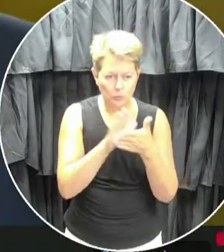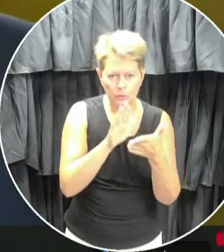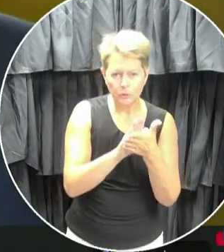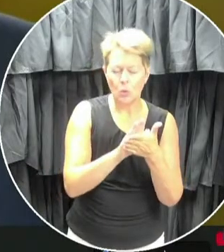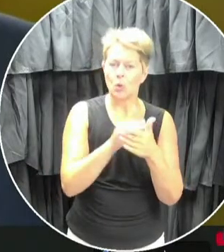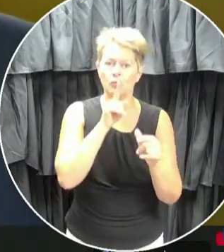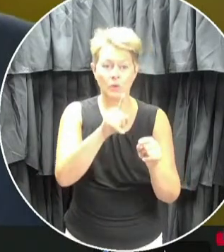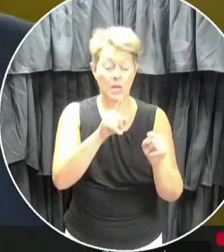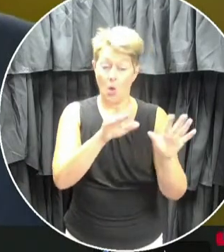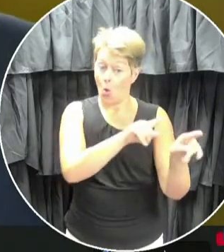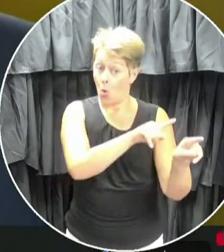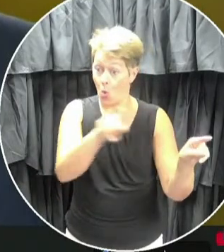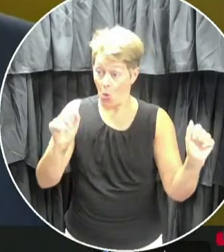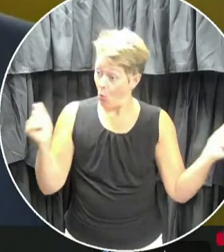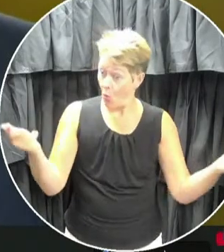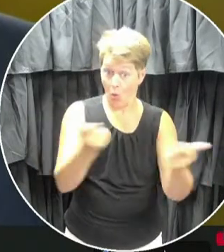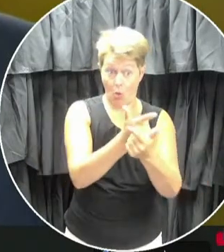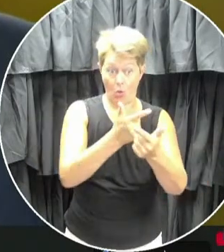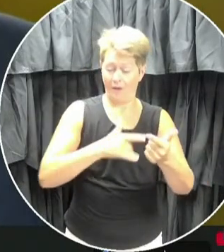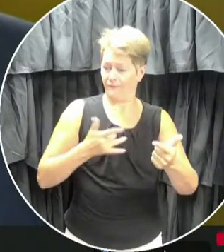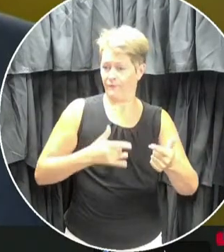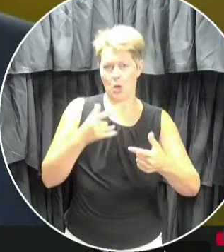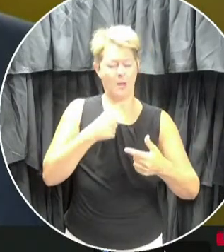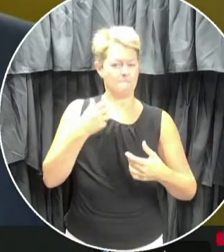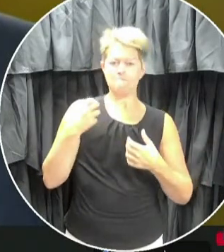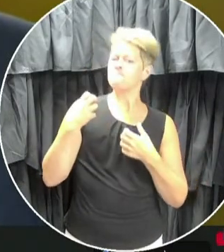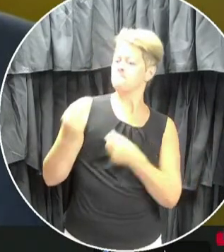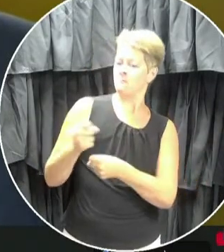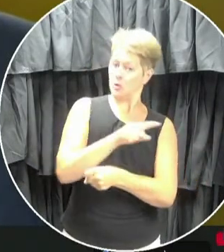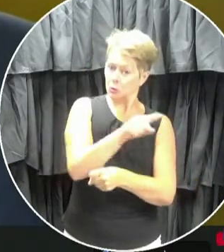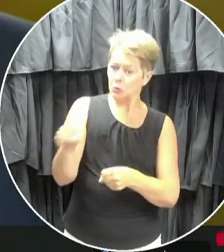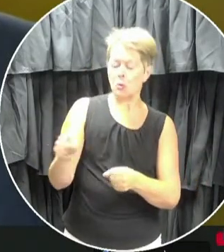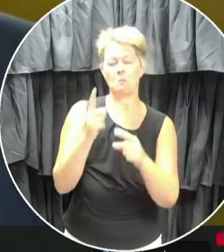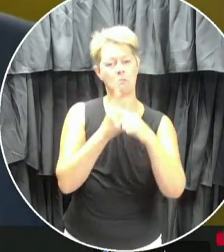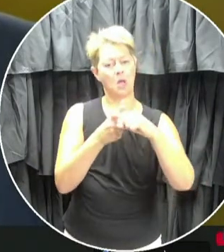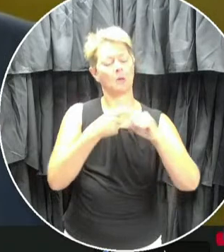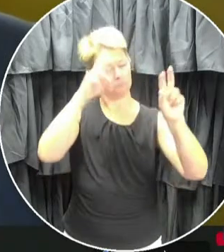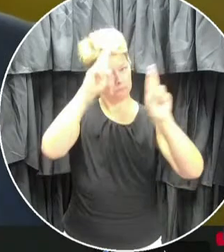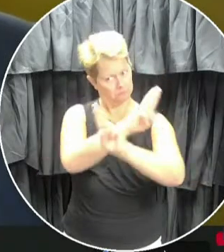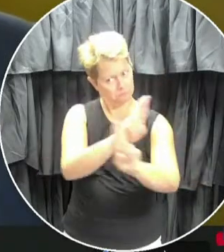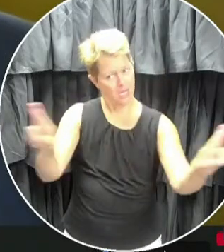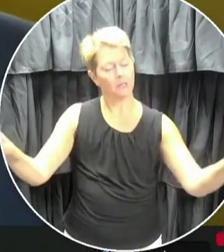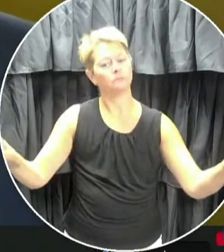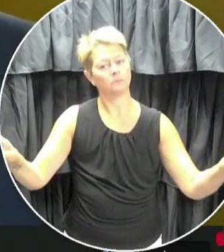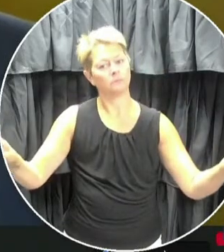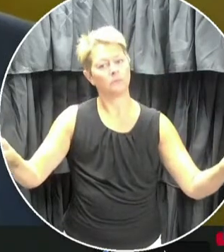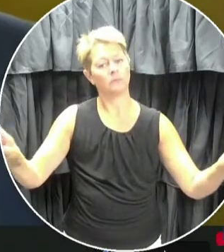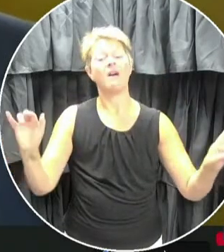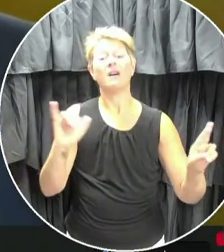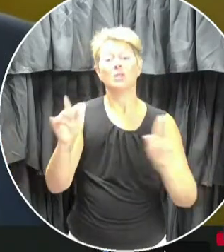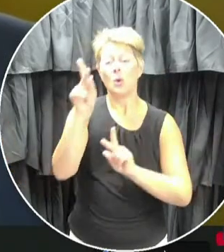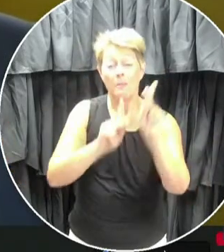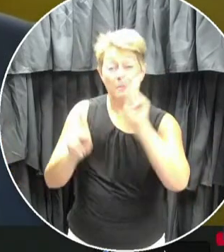utmost confidence and respect. I also want to thank the stakeholders are involved in our lengthy consultation,